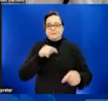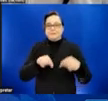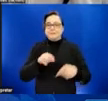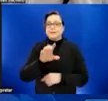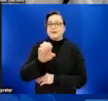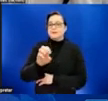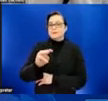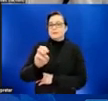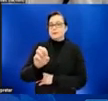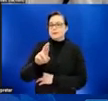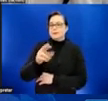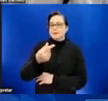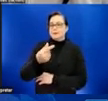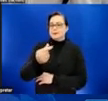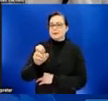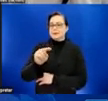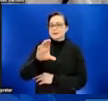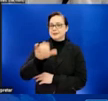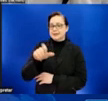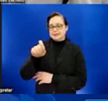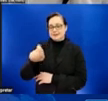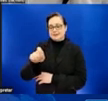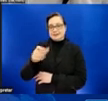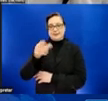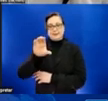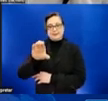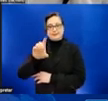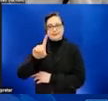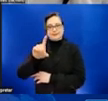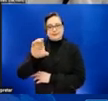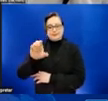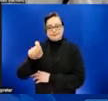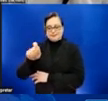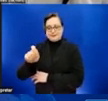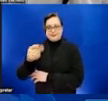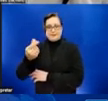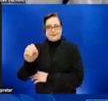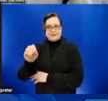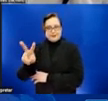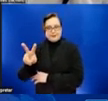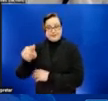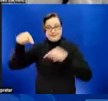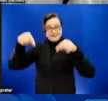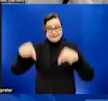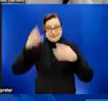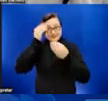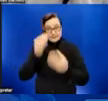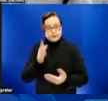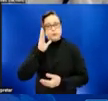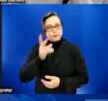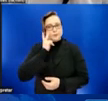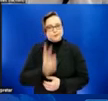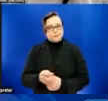find this webinar as well as additional information. I I want to note that many of us,